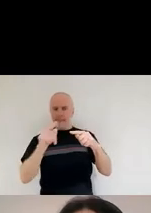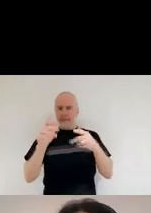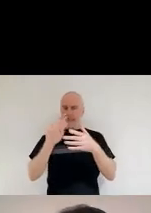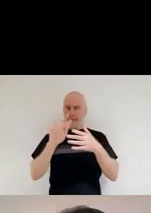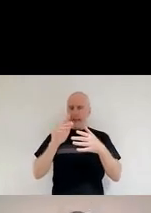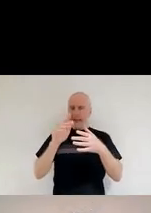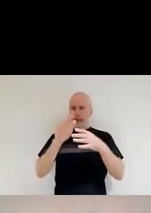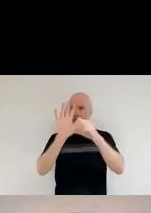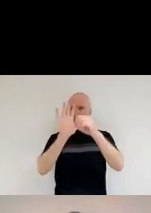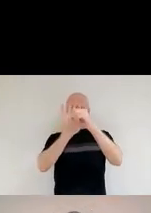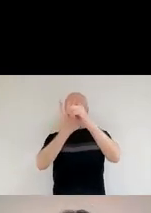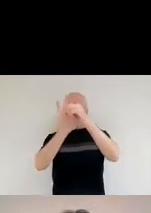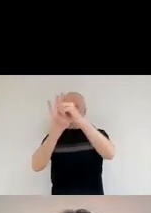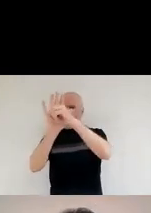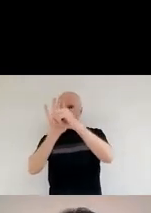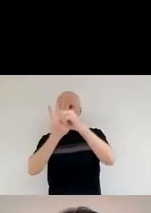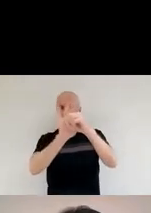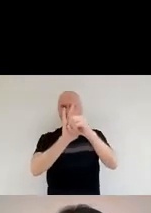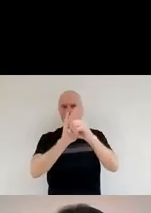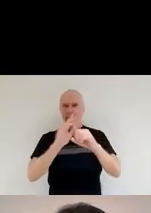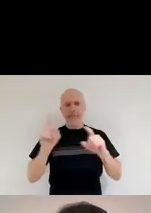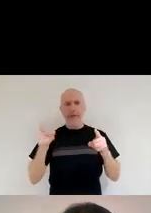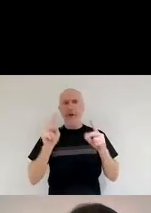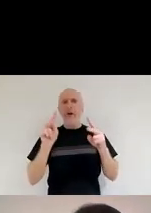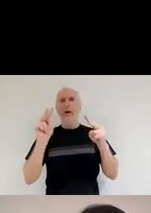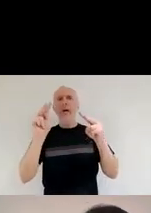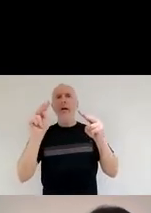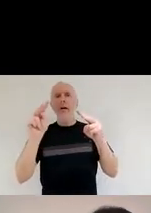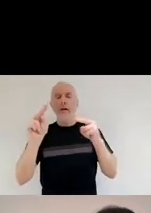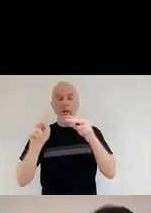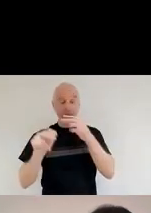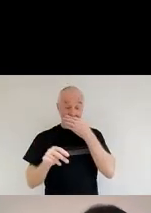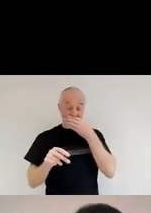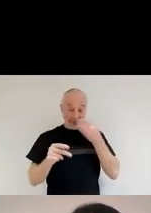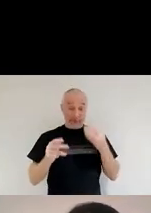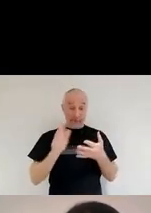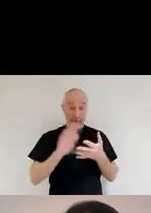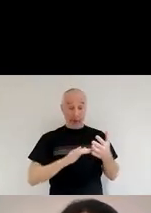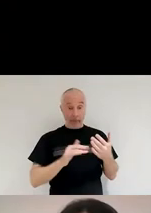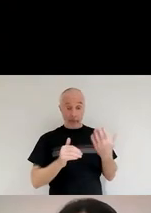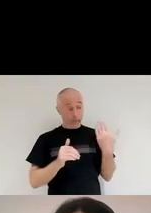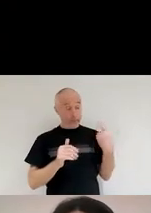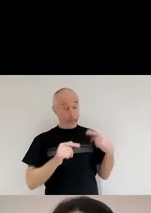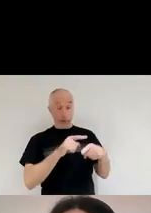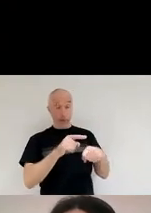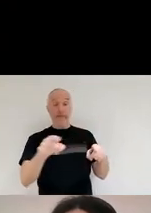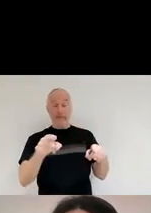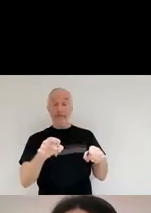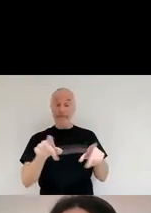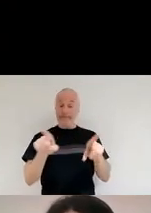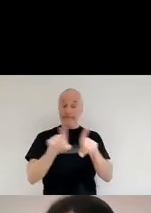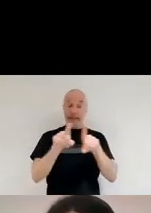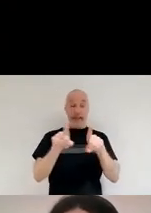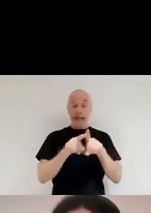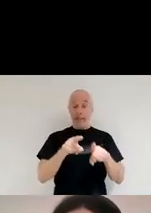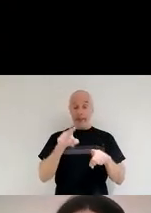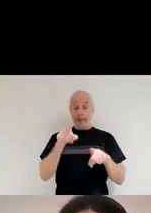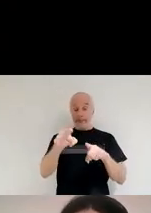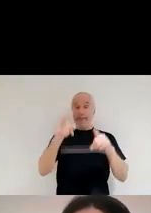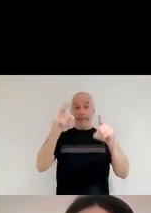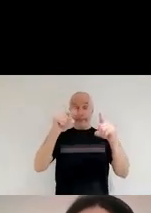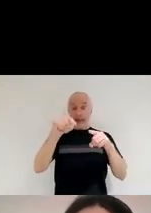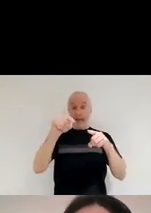light. And as you might expect now from the previous slides, yes, this is the same thing that's dust.